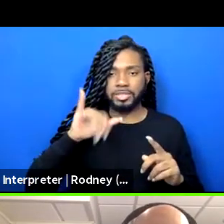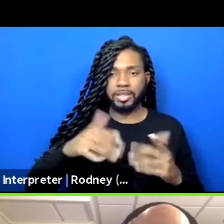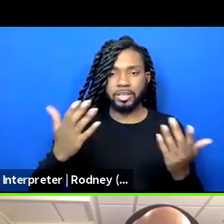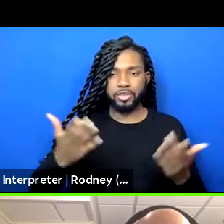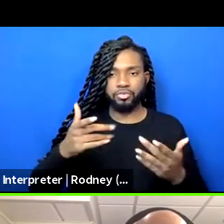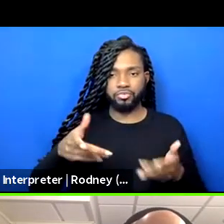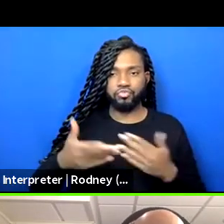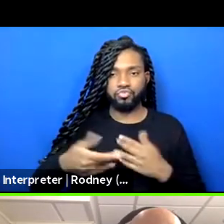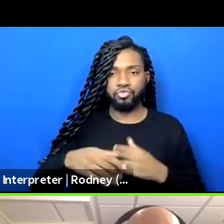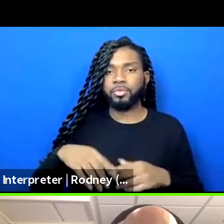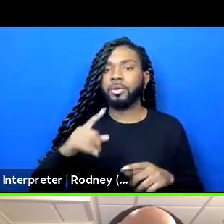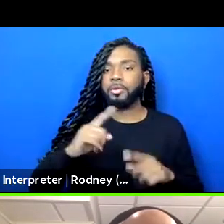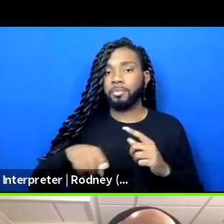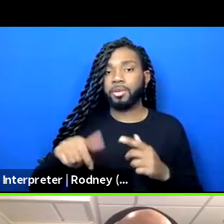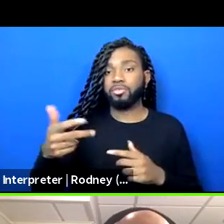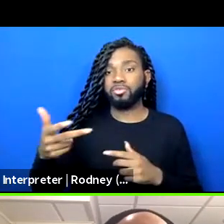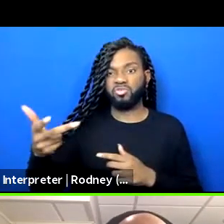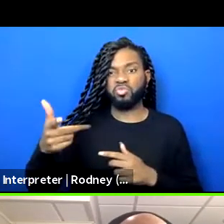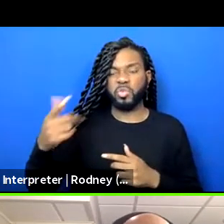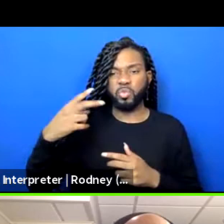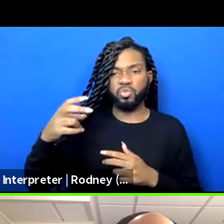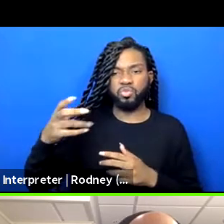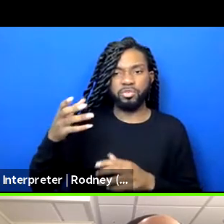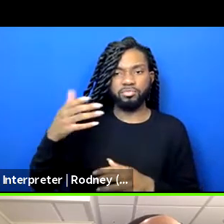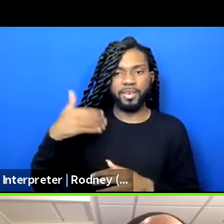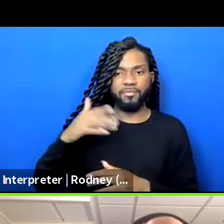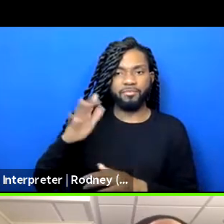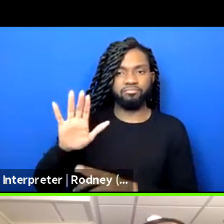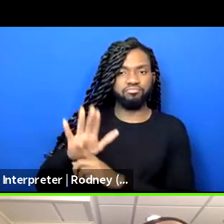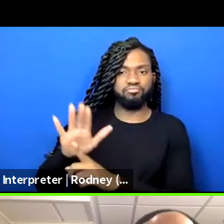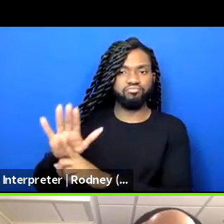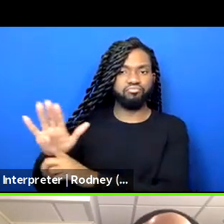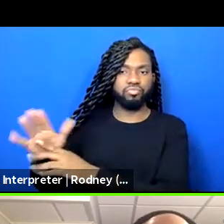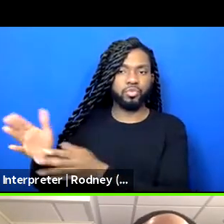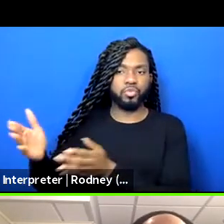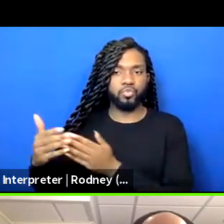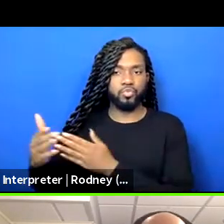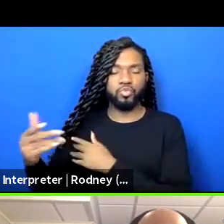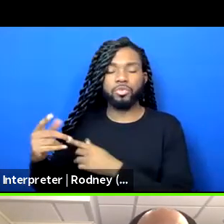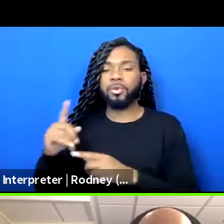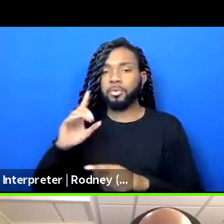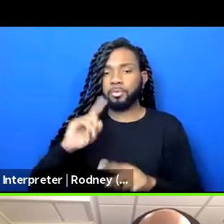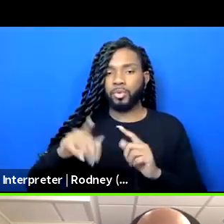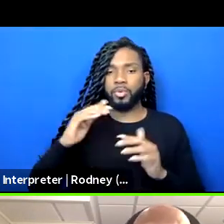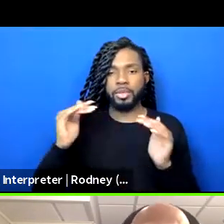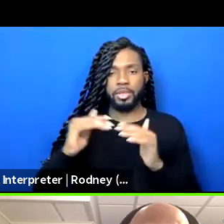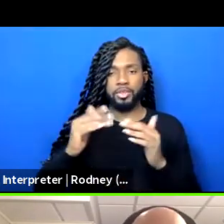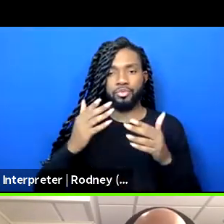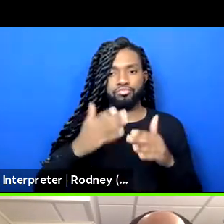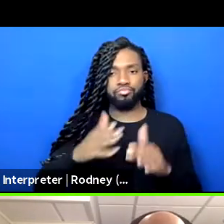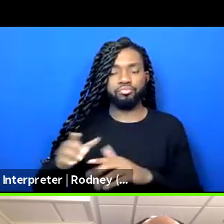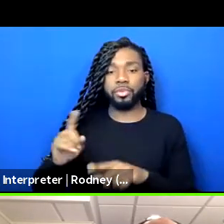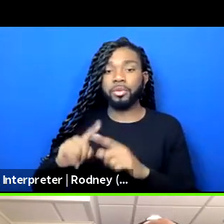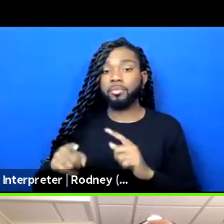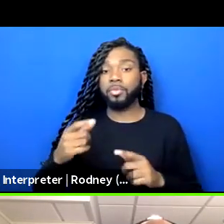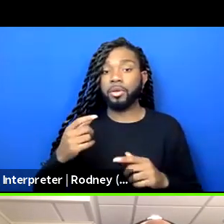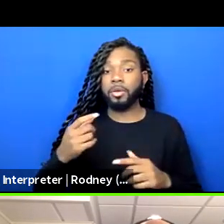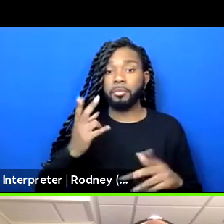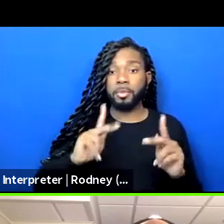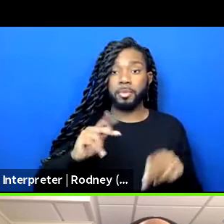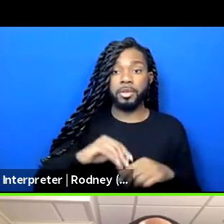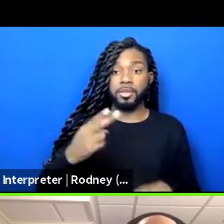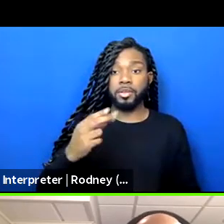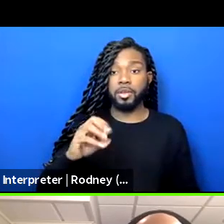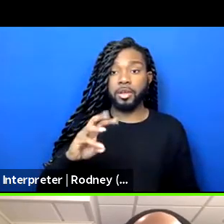room. Shabunda will go to one room. EG will go to one room. You will be distributed evenly amongst those. And those in HowlRound will be staying in this room